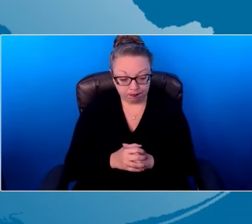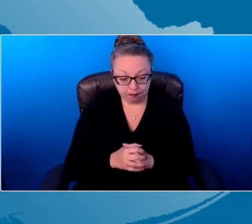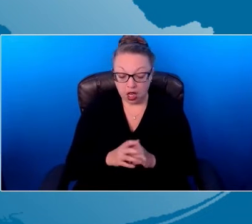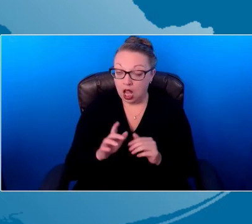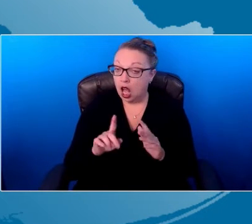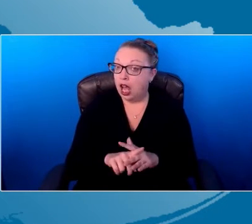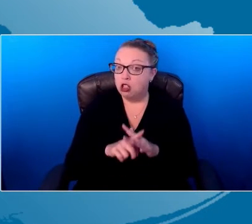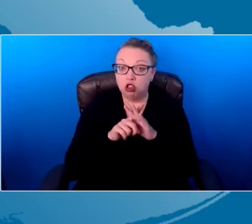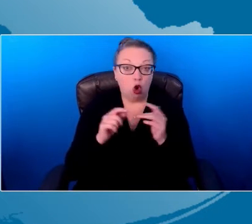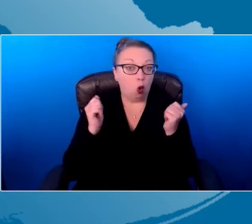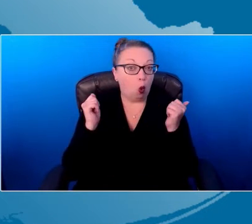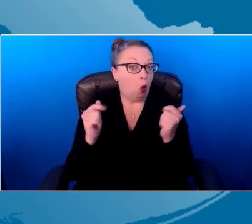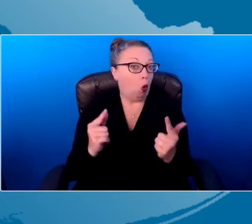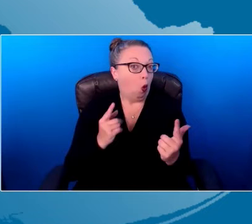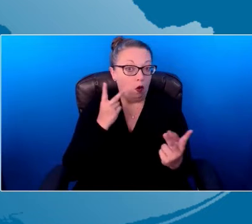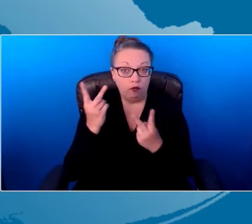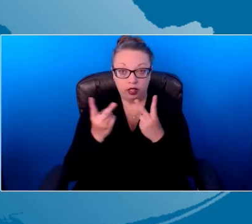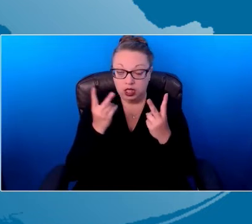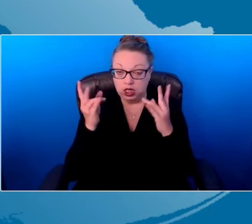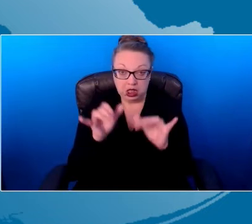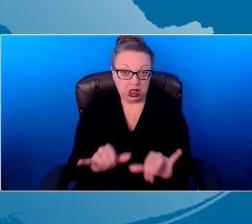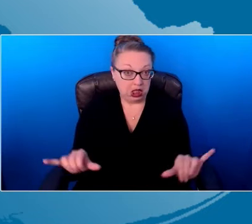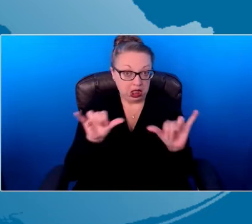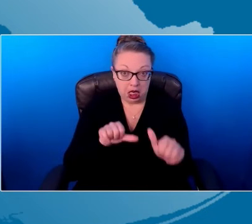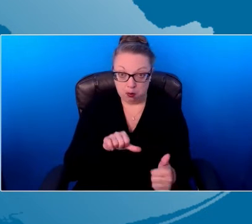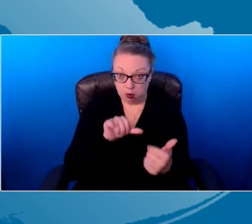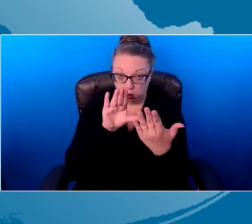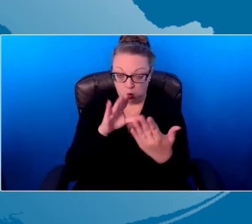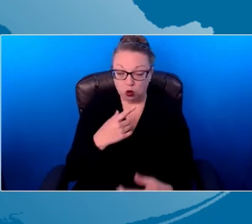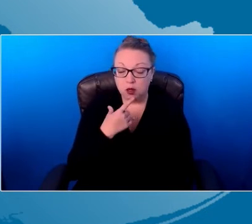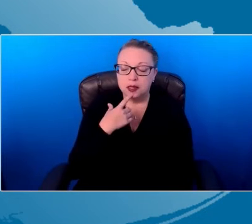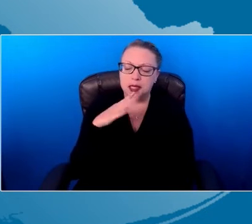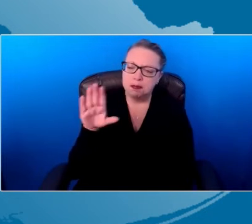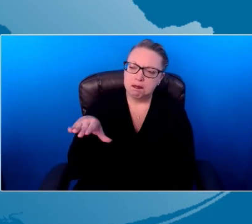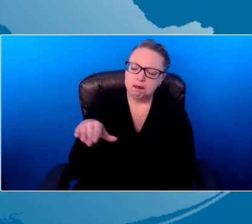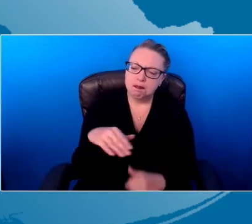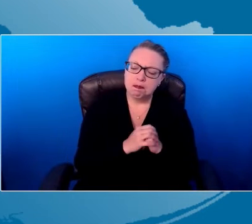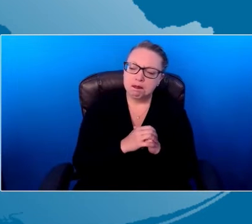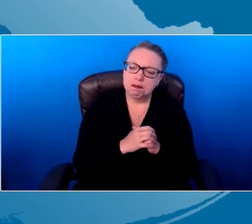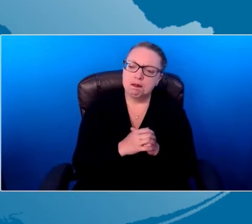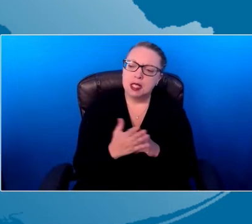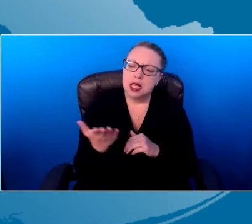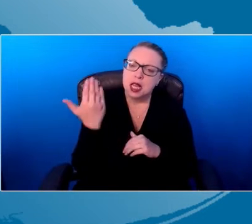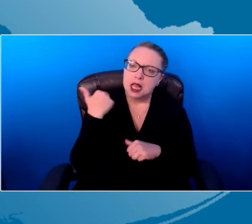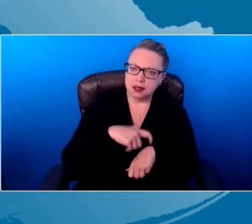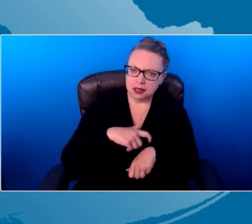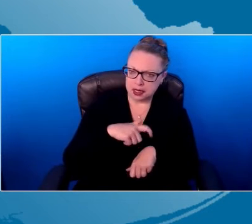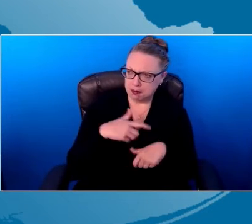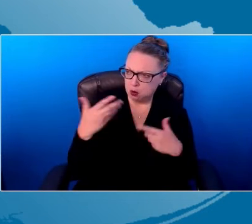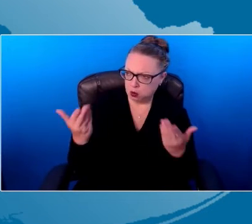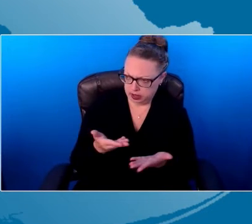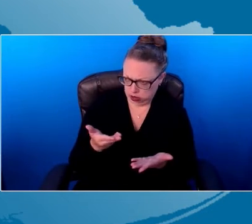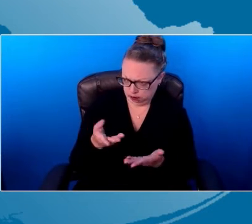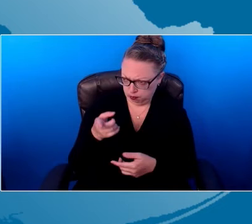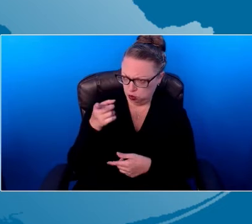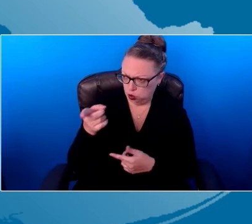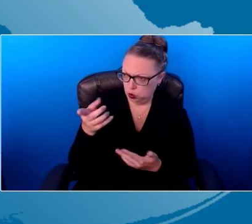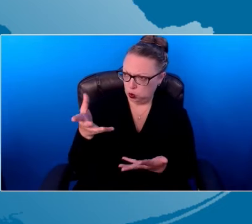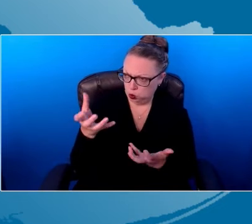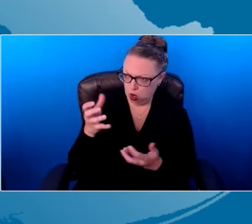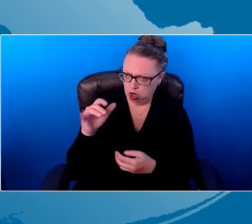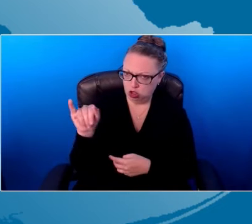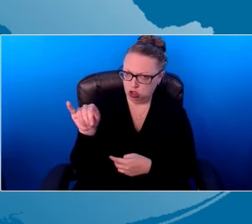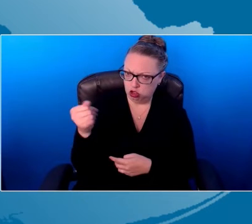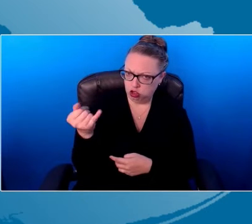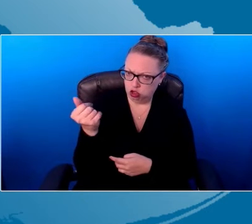way, I'm going to ask them, I'm going to say something like, last time when I was here, you were going to have Jacob up in